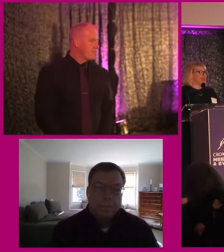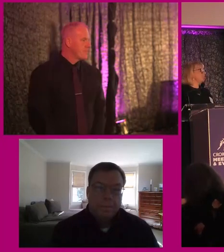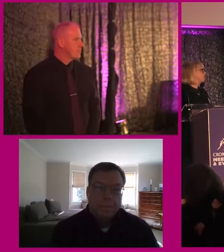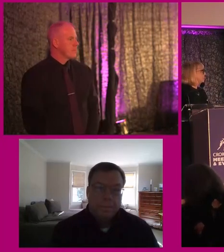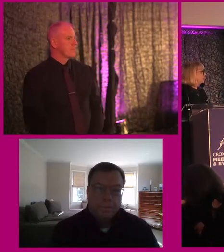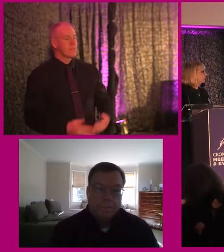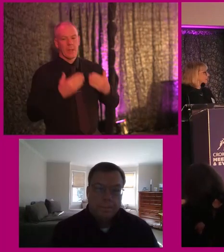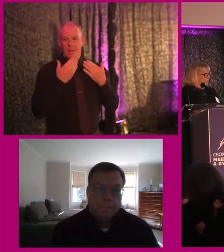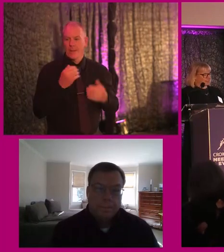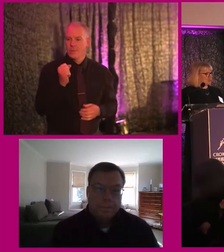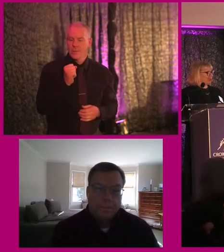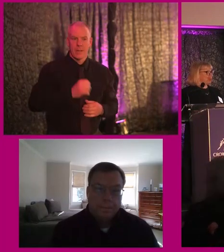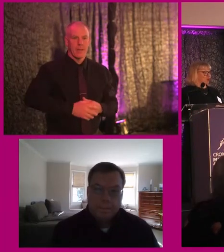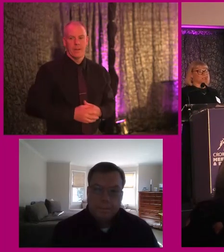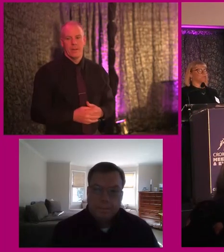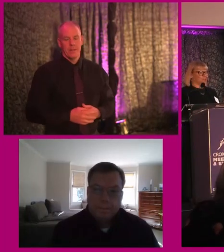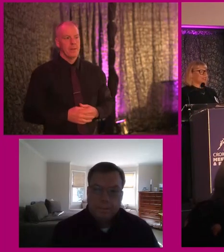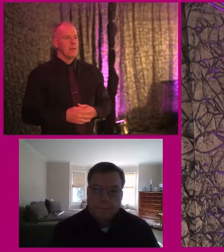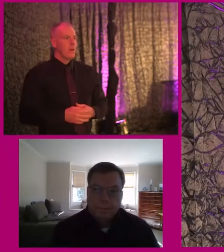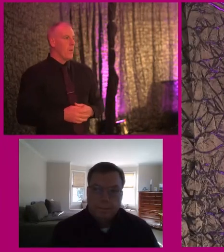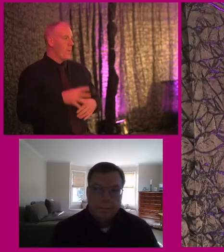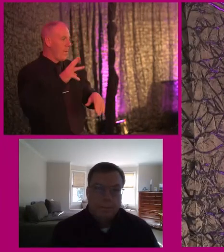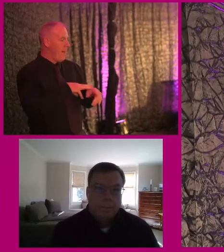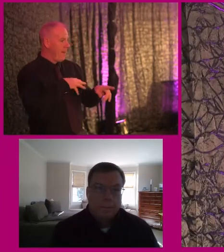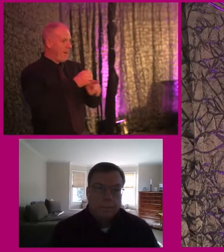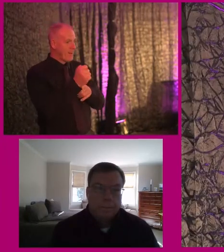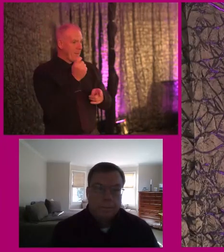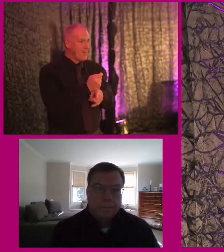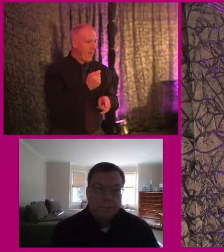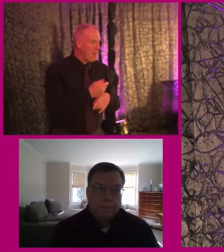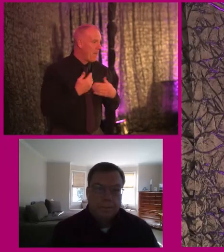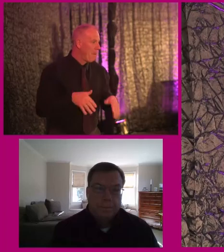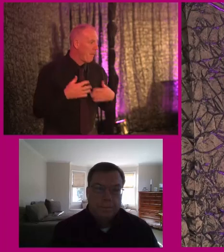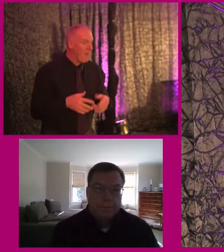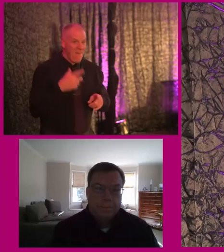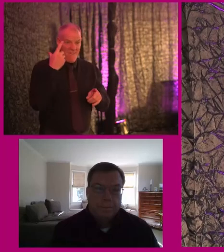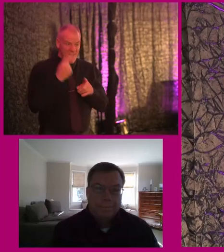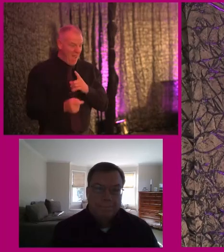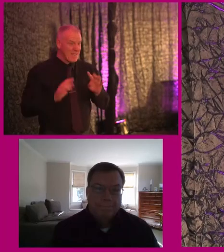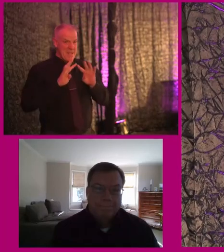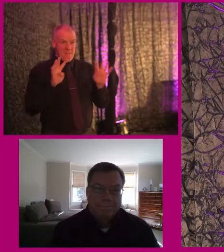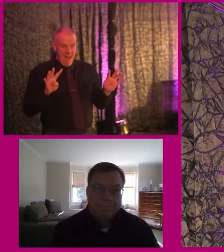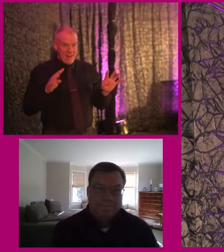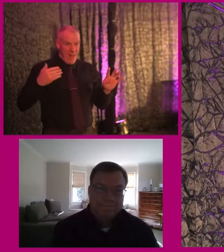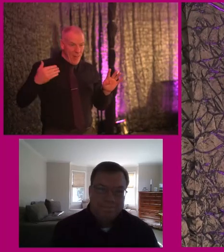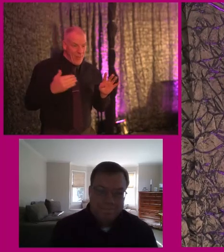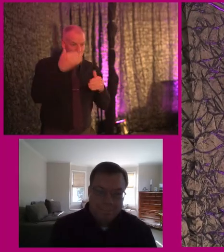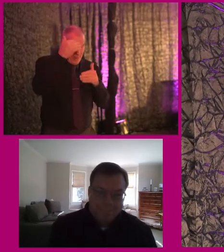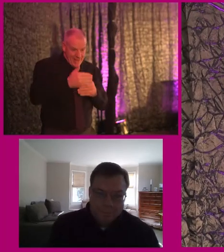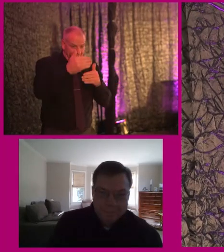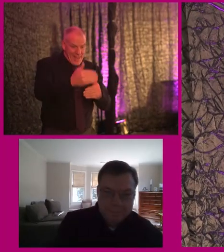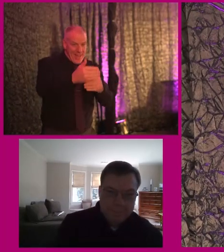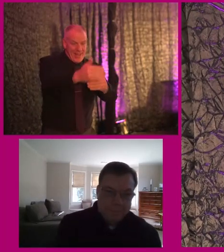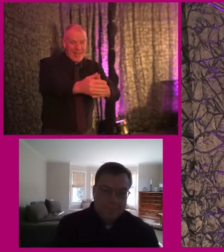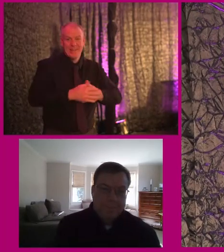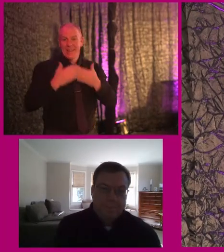Thank you, Susanna. And we've done really well. We have been the fastest panel, I think, of the entire day. So thank